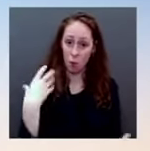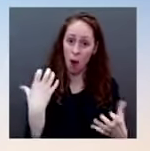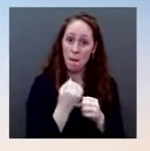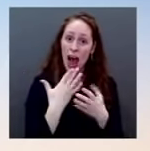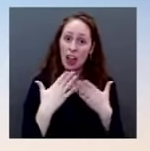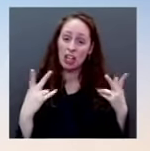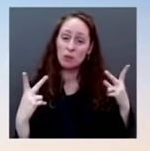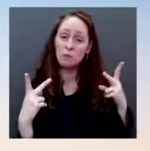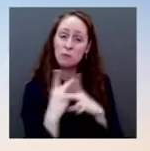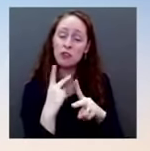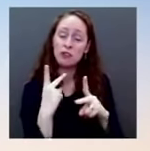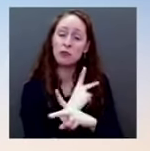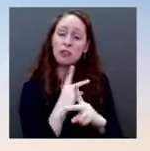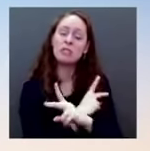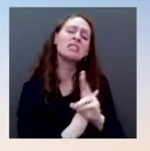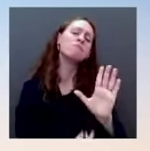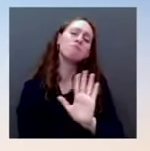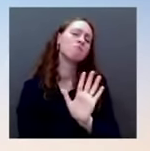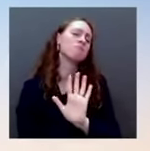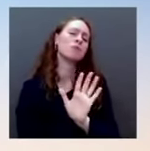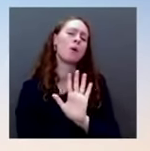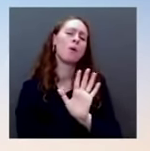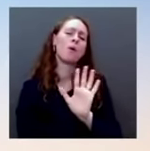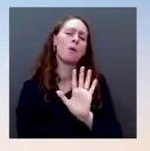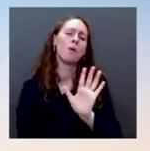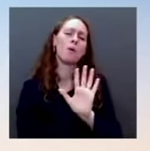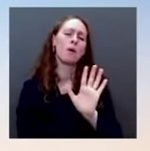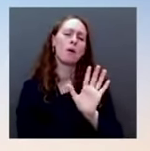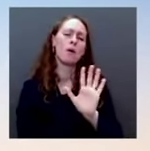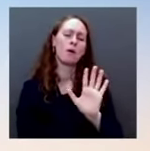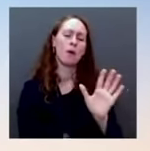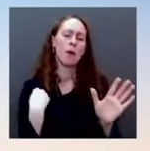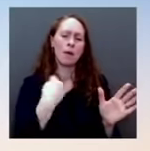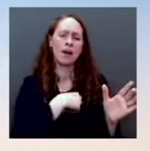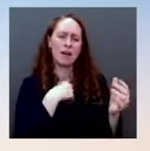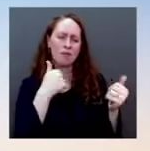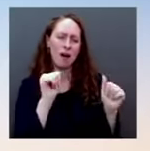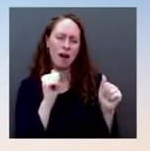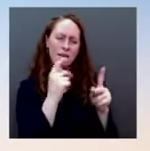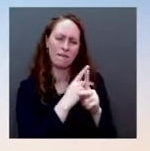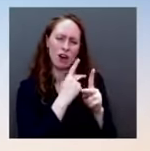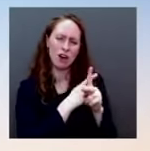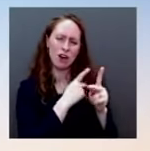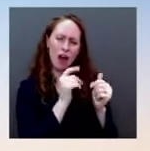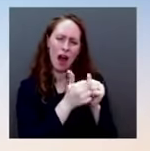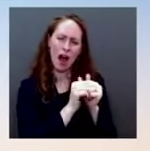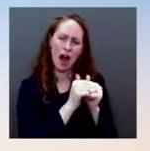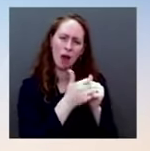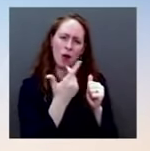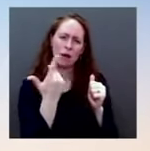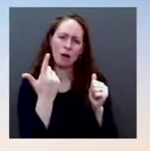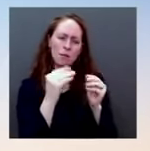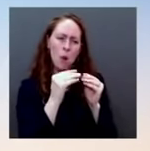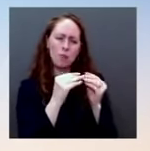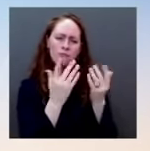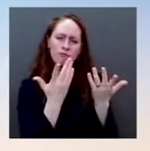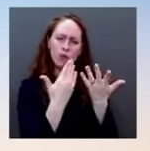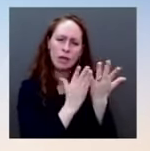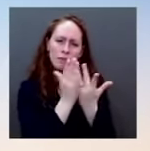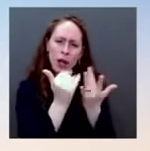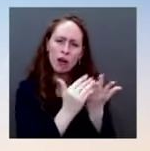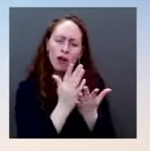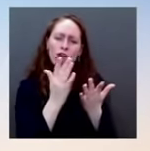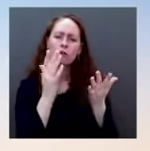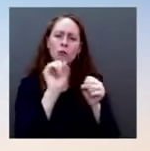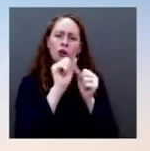consistent with our interests, and consistent with open, transparent consultation with our allies to pursue diplomacy. If that works, great. If that